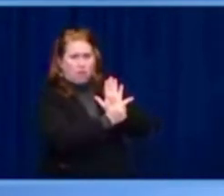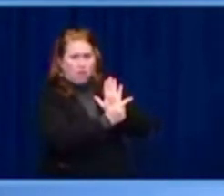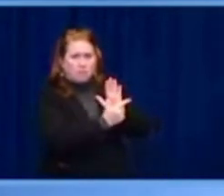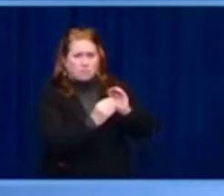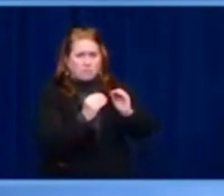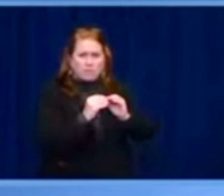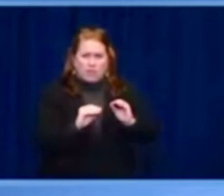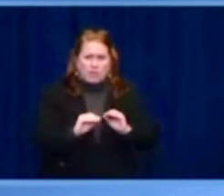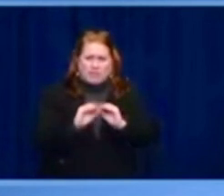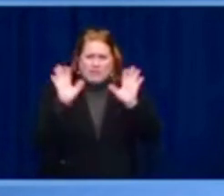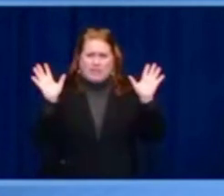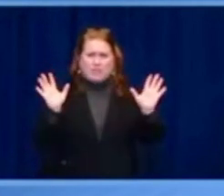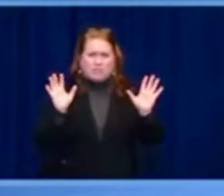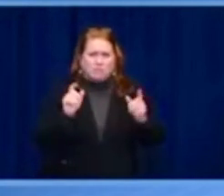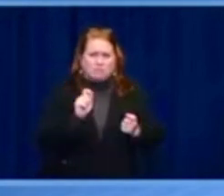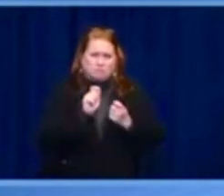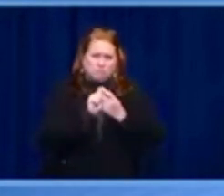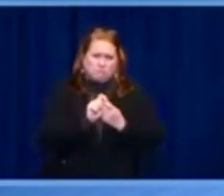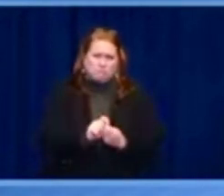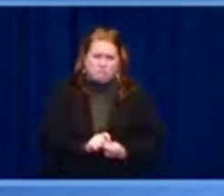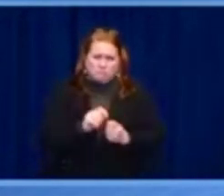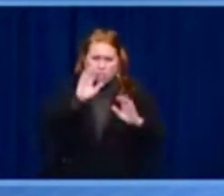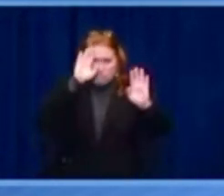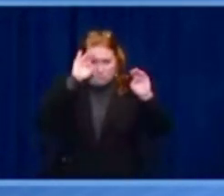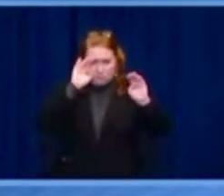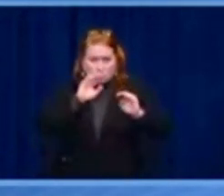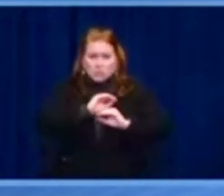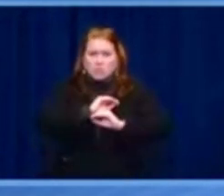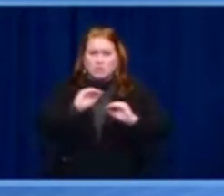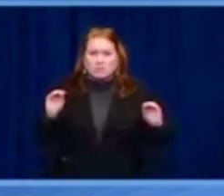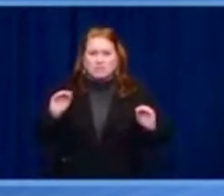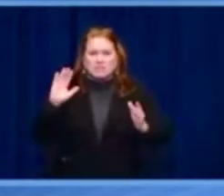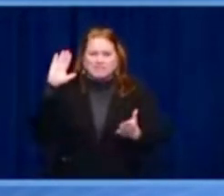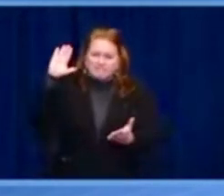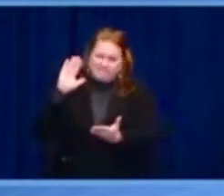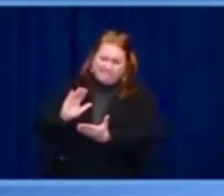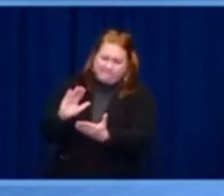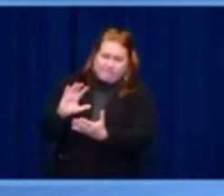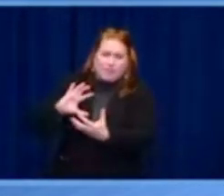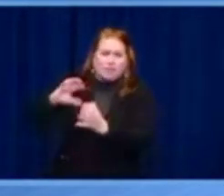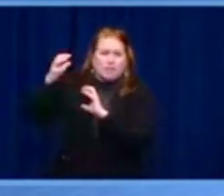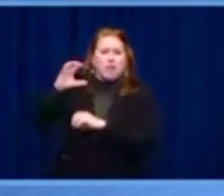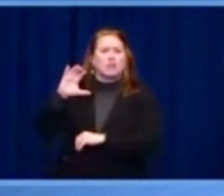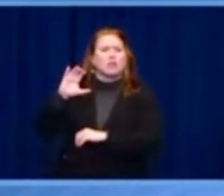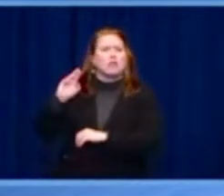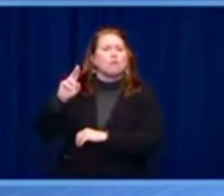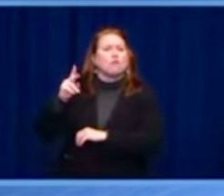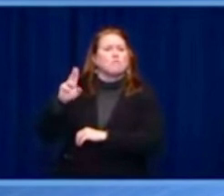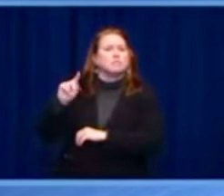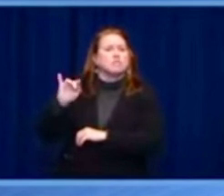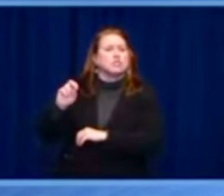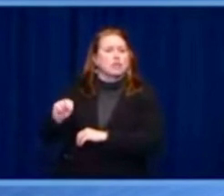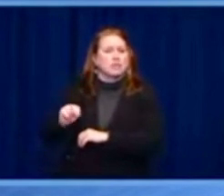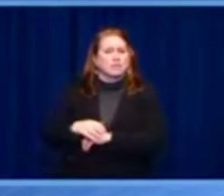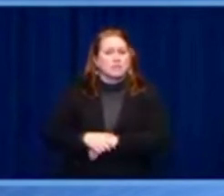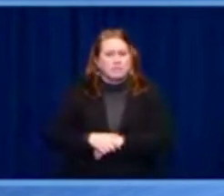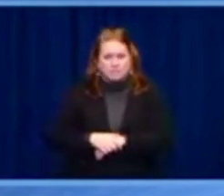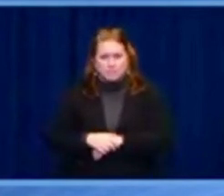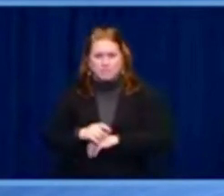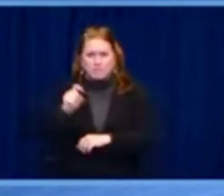Corruption is another major threat to democracy. It destroys public trust in our institutions.